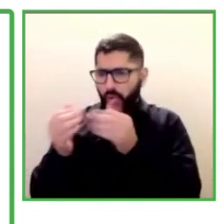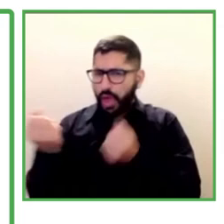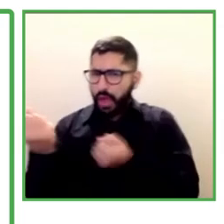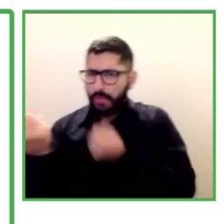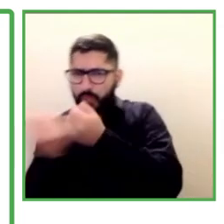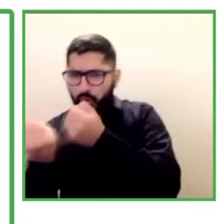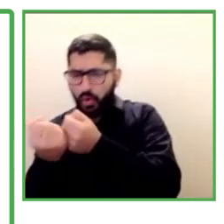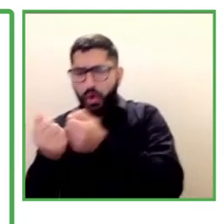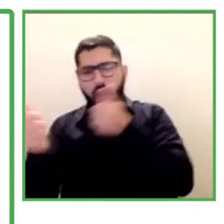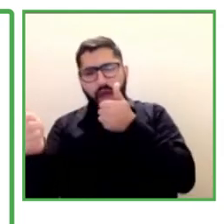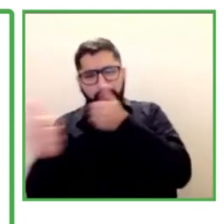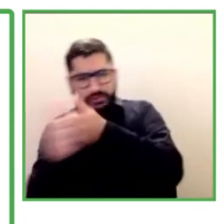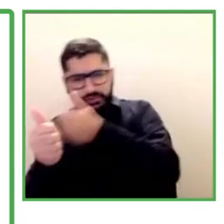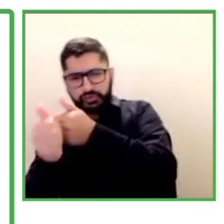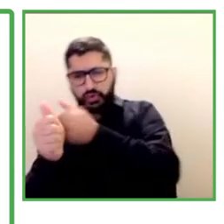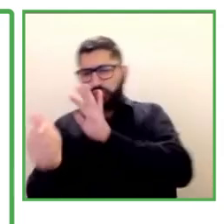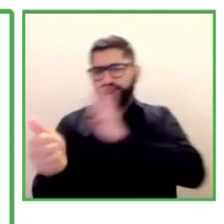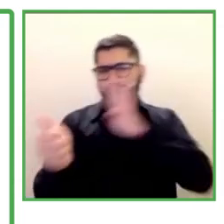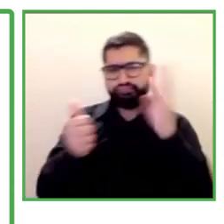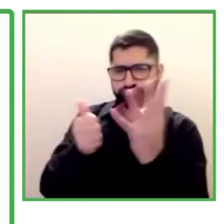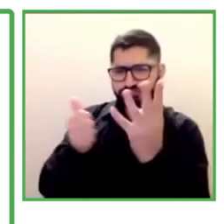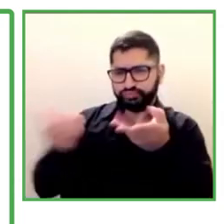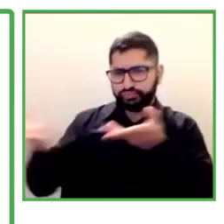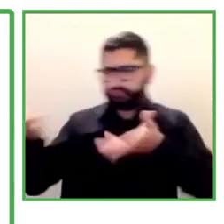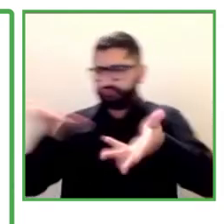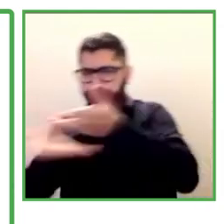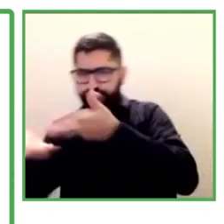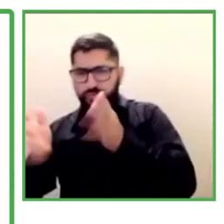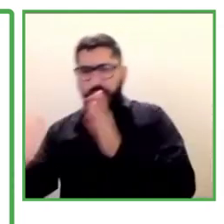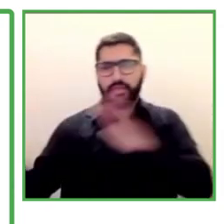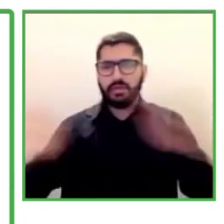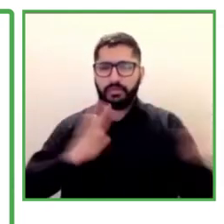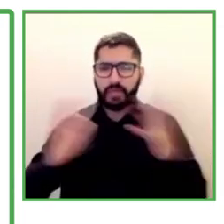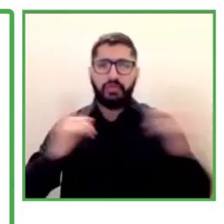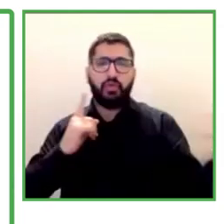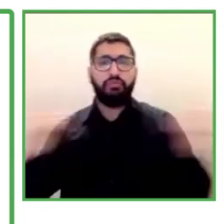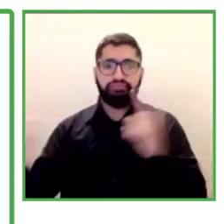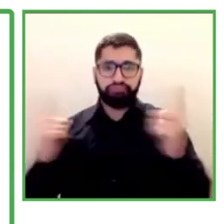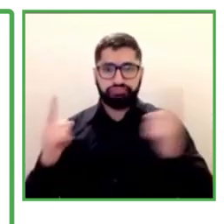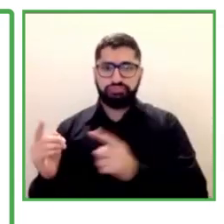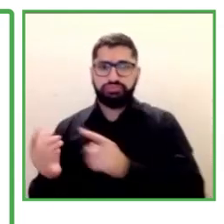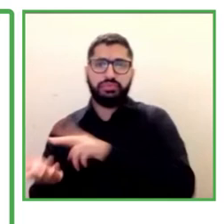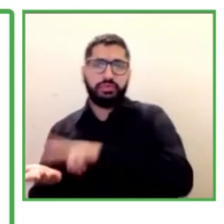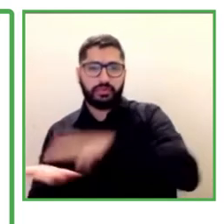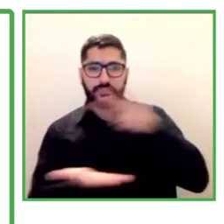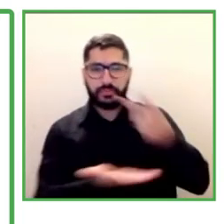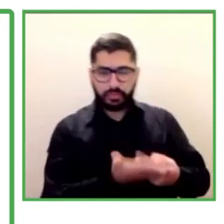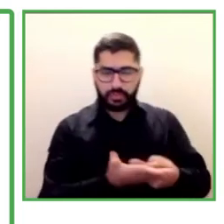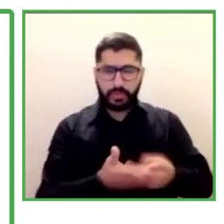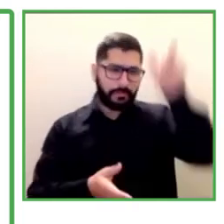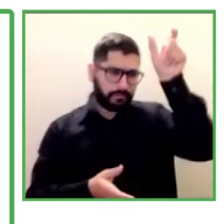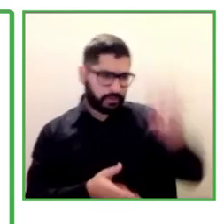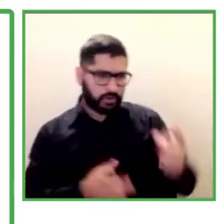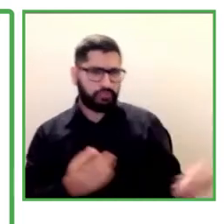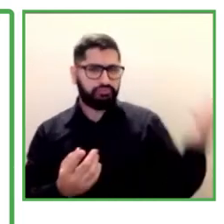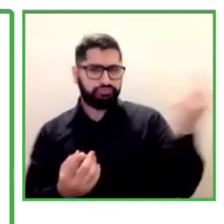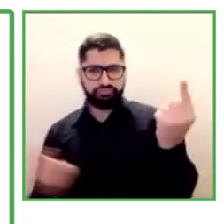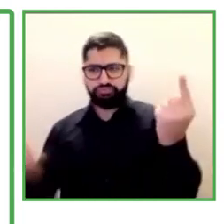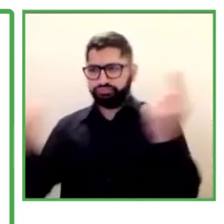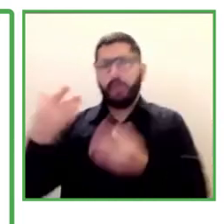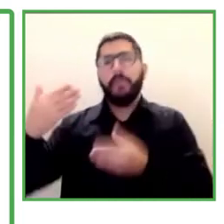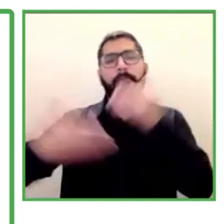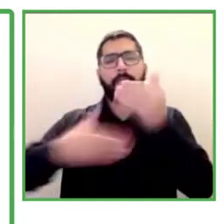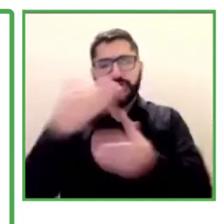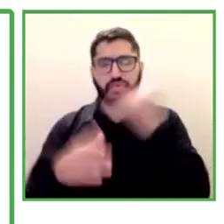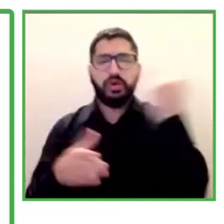intermediation. And with the users, we develop work inclusion processes that are centered